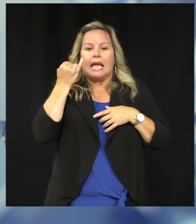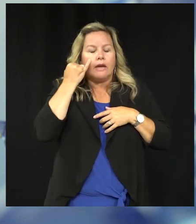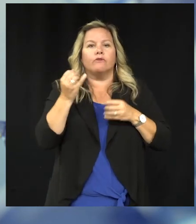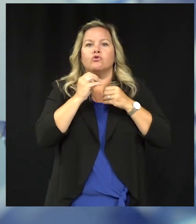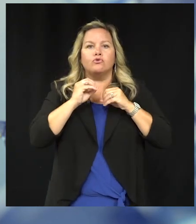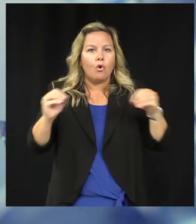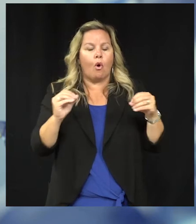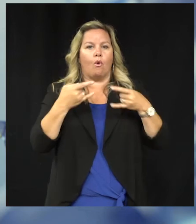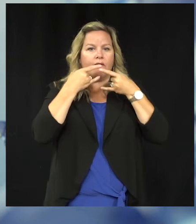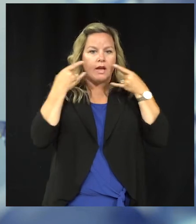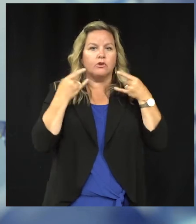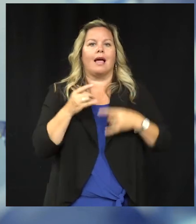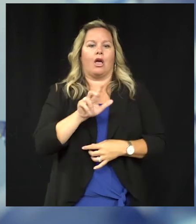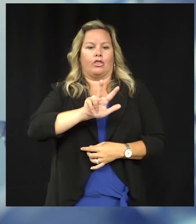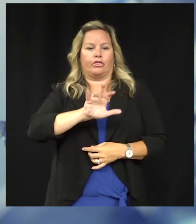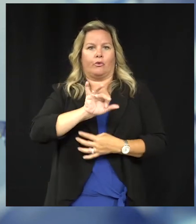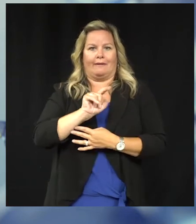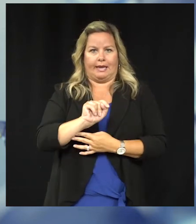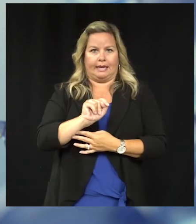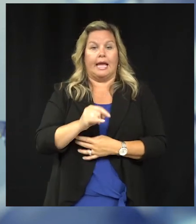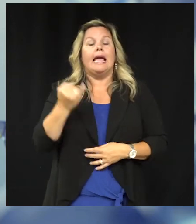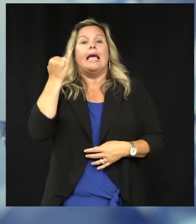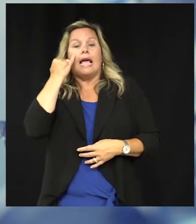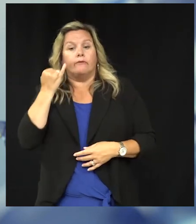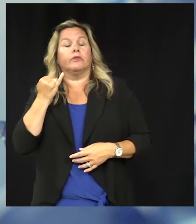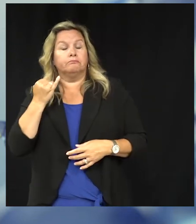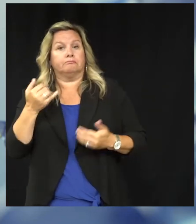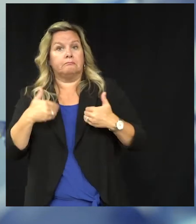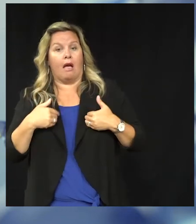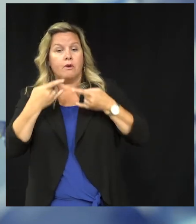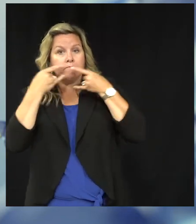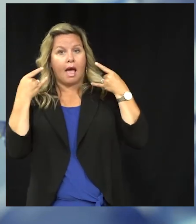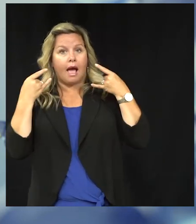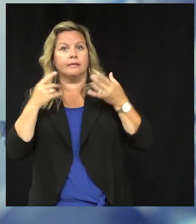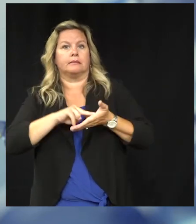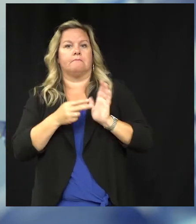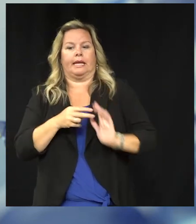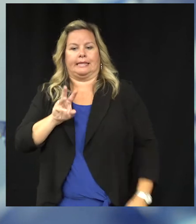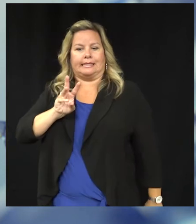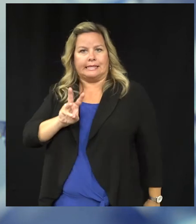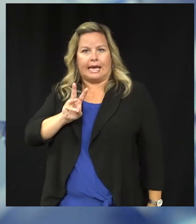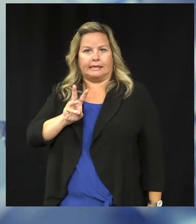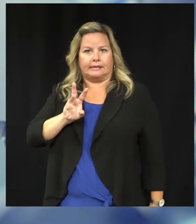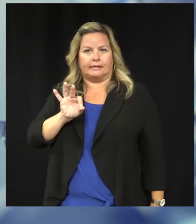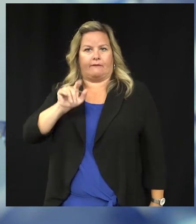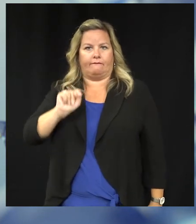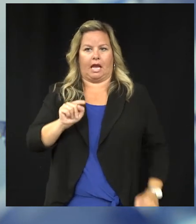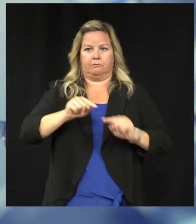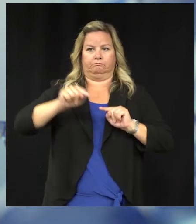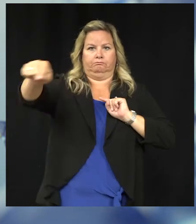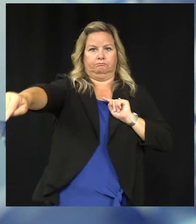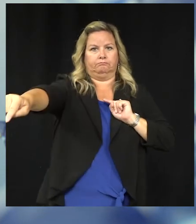So this reflects the scientific reality that masks are effective in reducing the transmission of COVID and that that